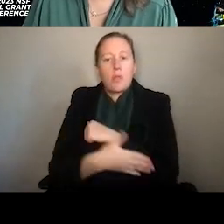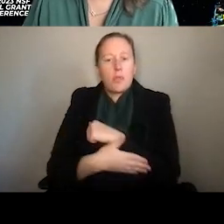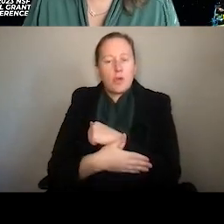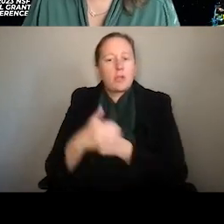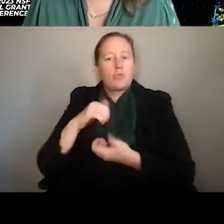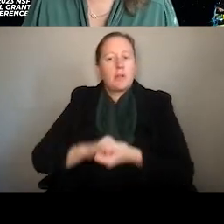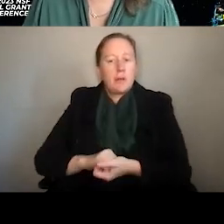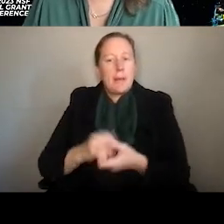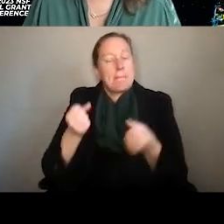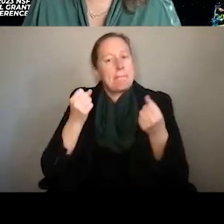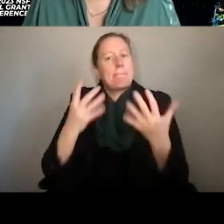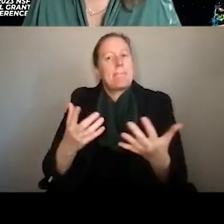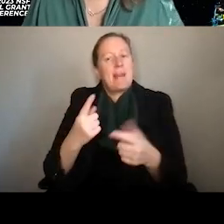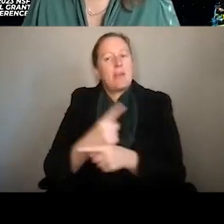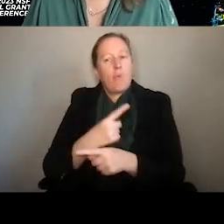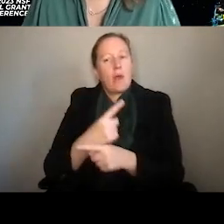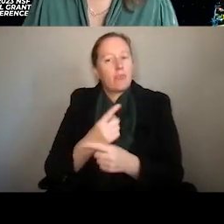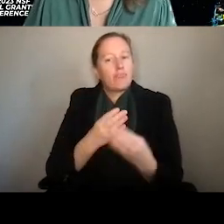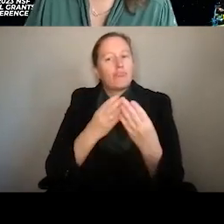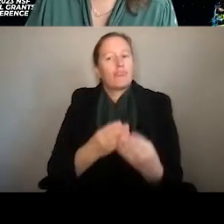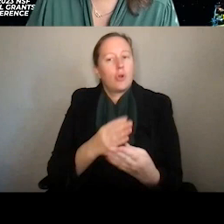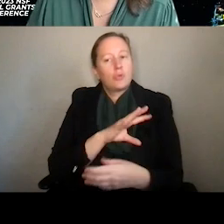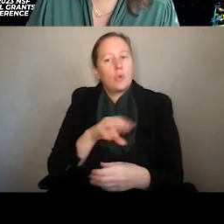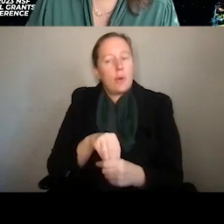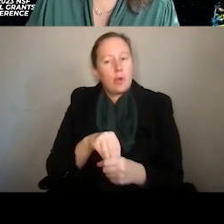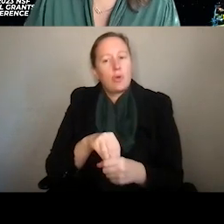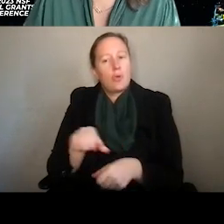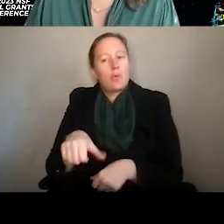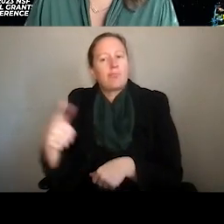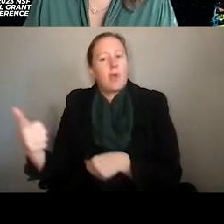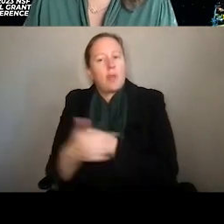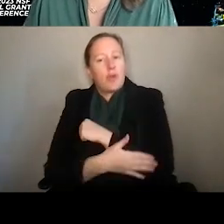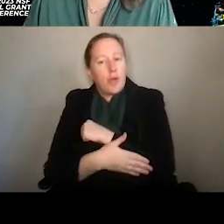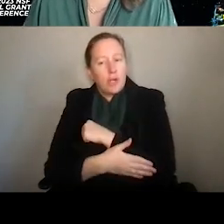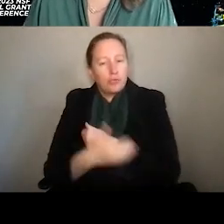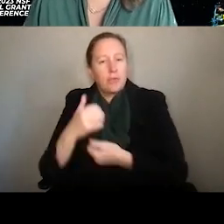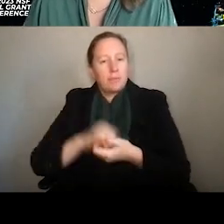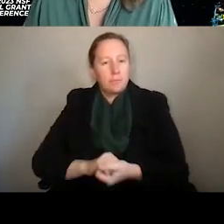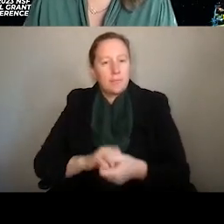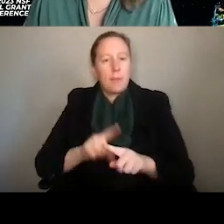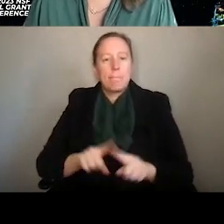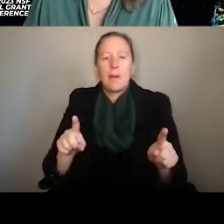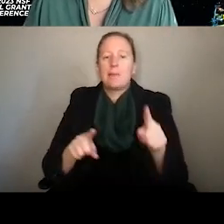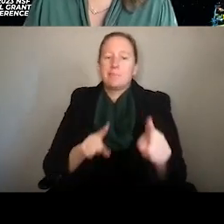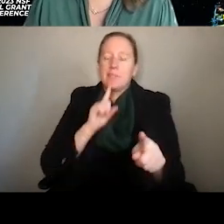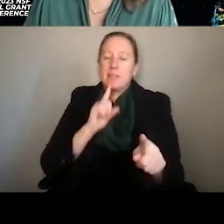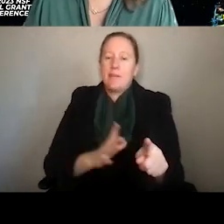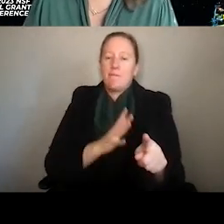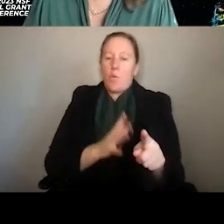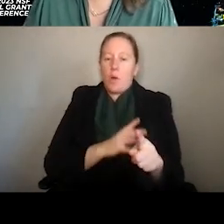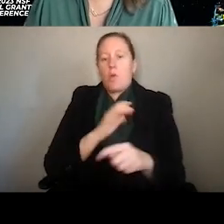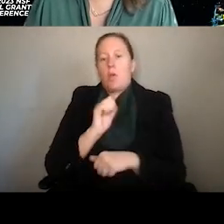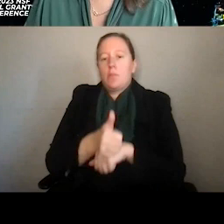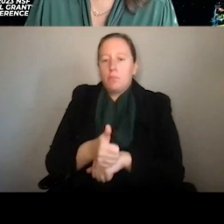of regular proposals involve international collaboration in a variety of ways. But these really provide a formal structure that allows